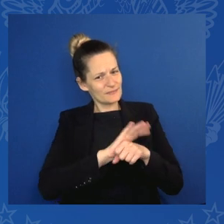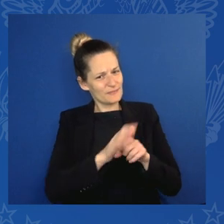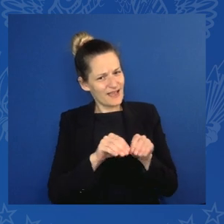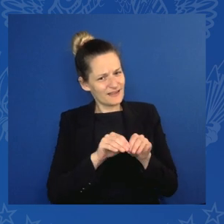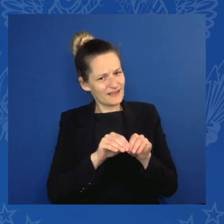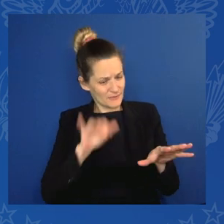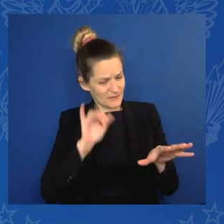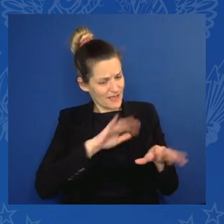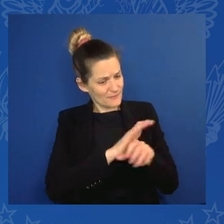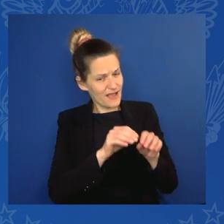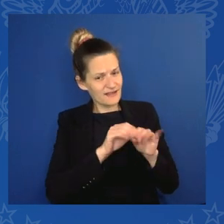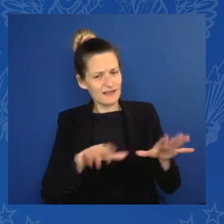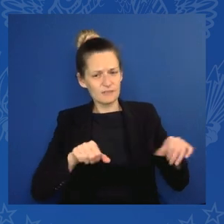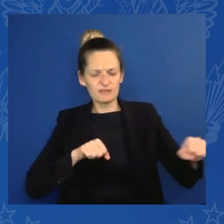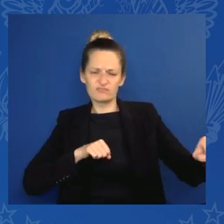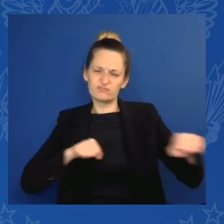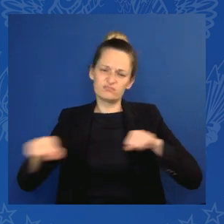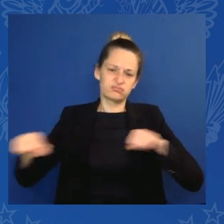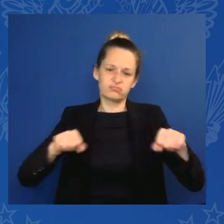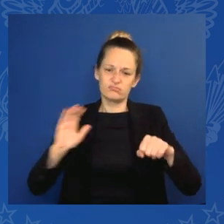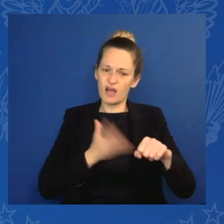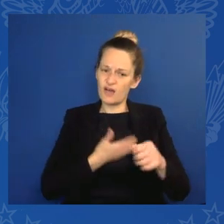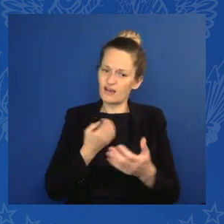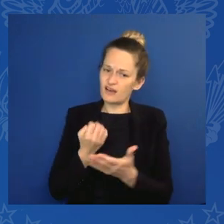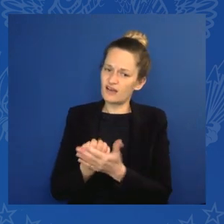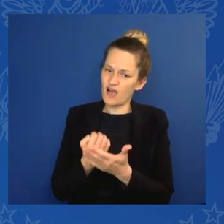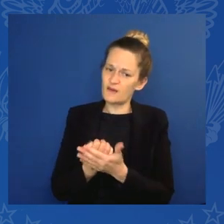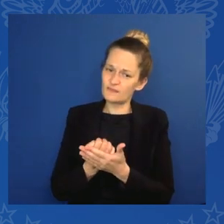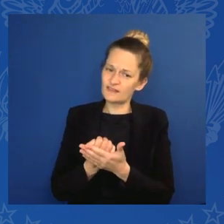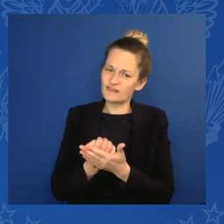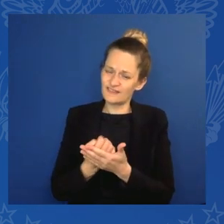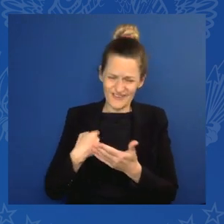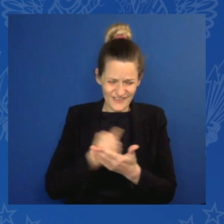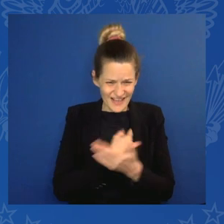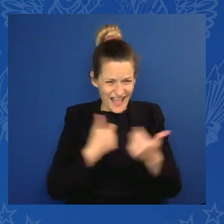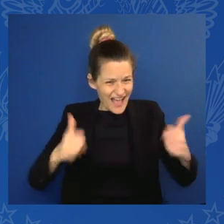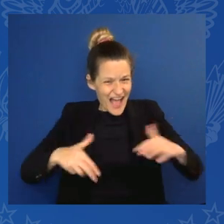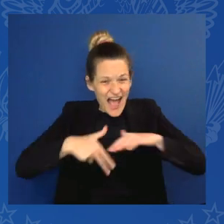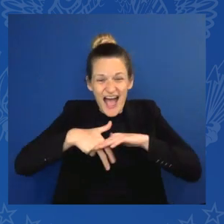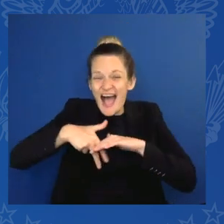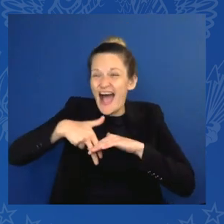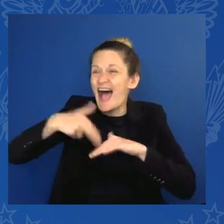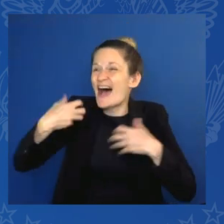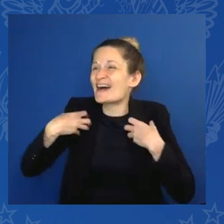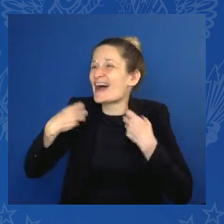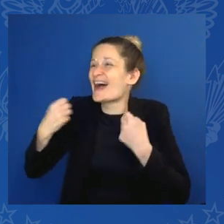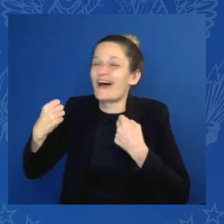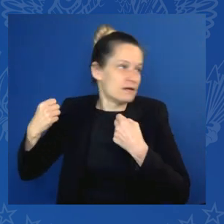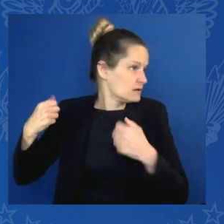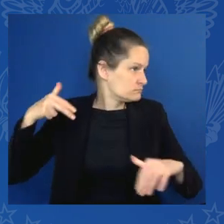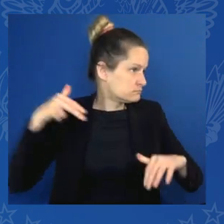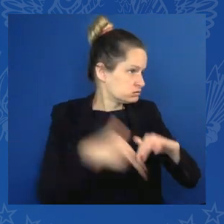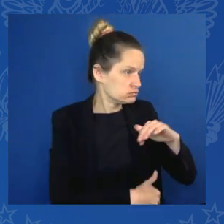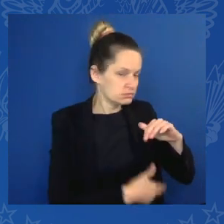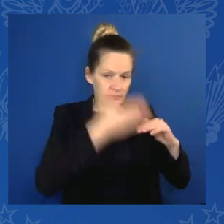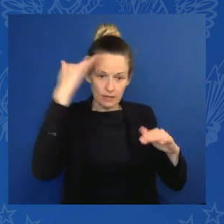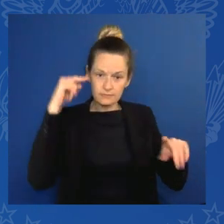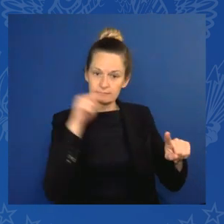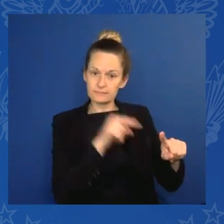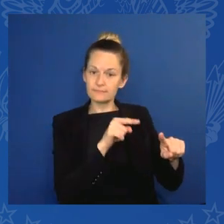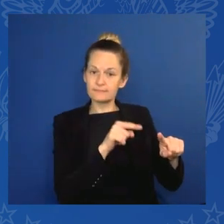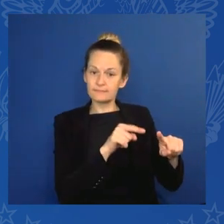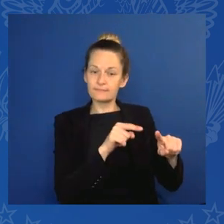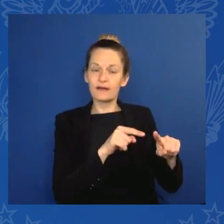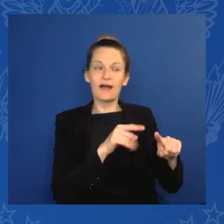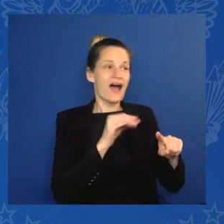Russia's vicious attack on Ukraine happened. The global prices up everywhere from food to energy, and